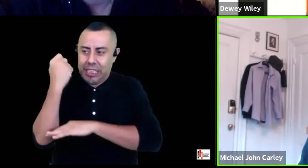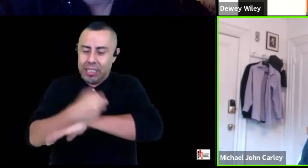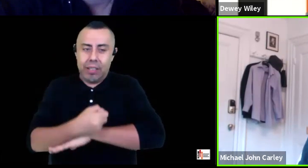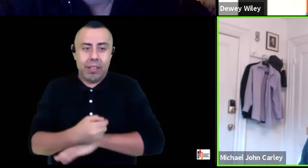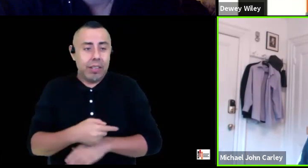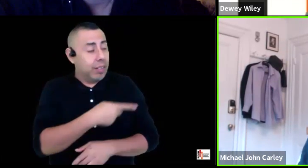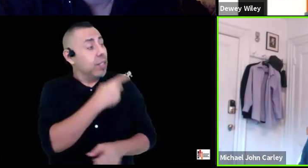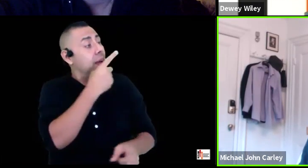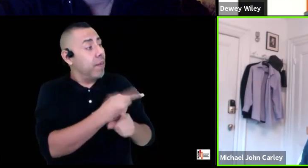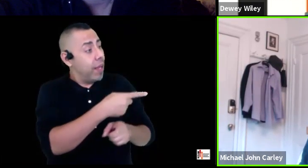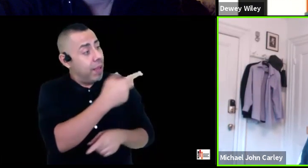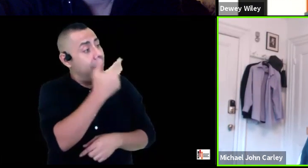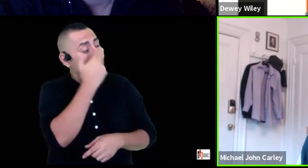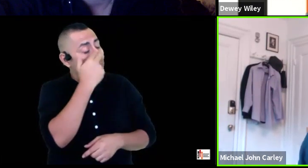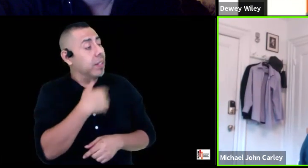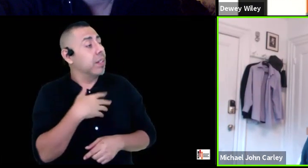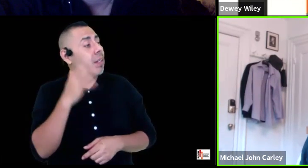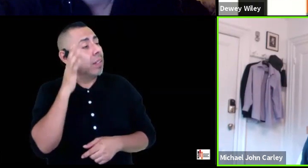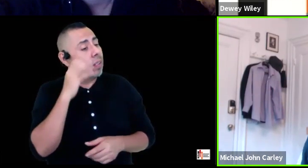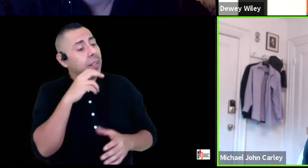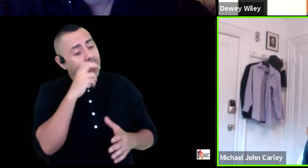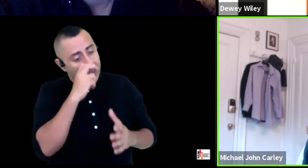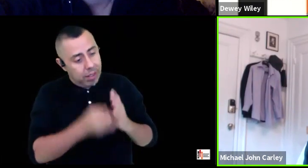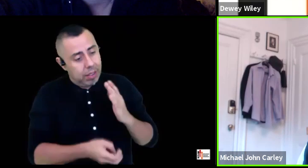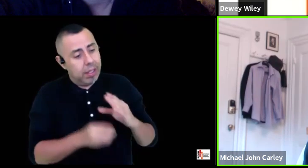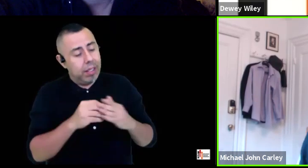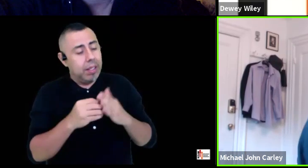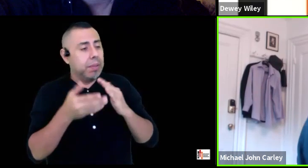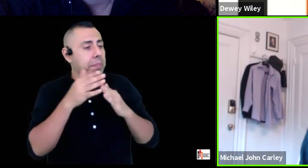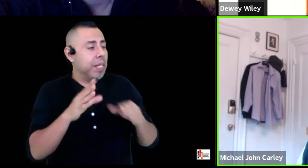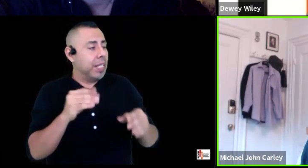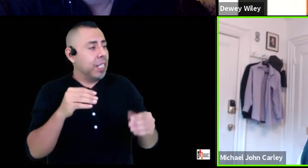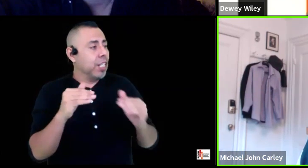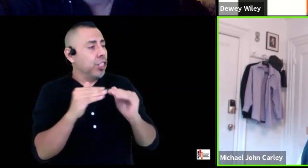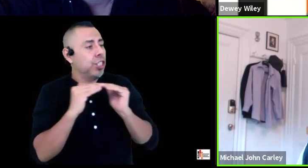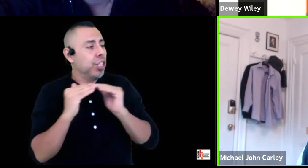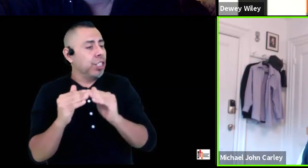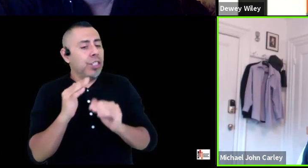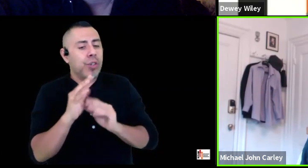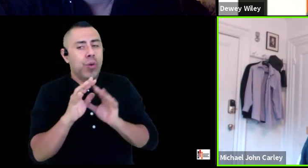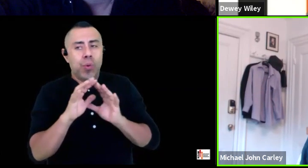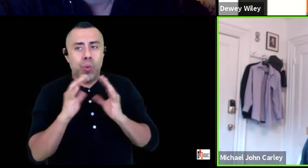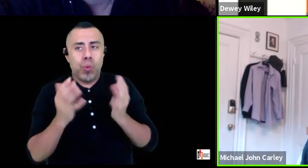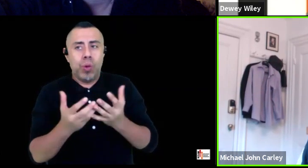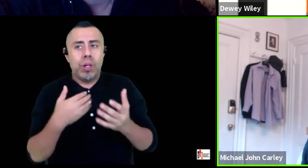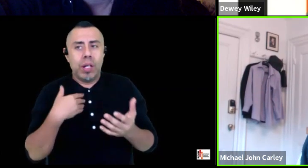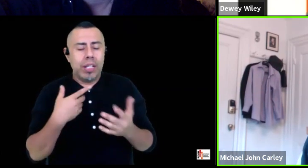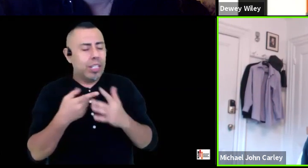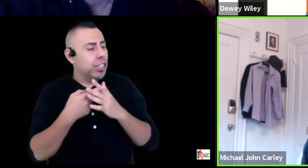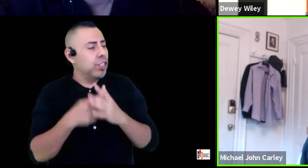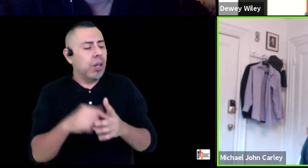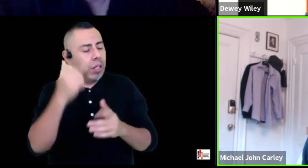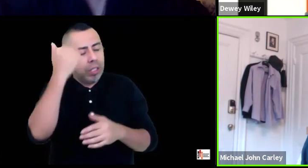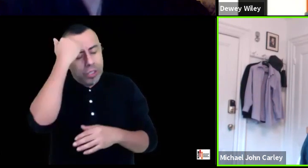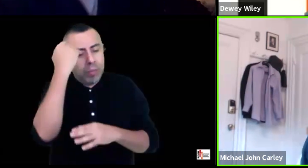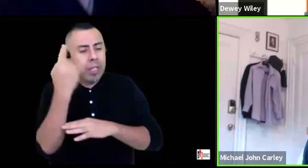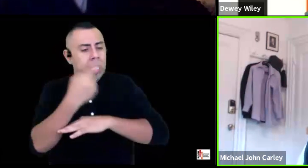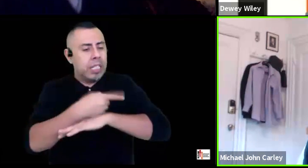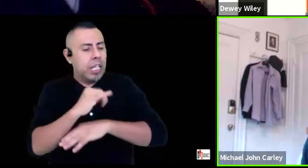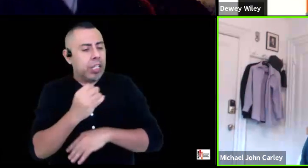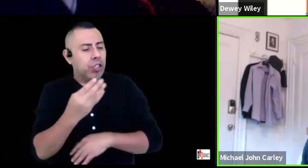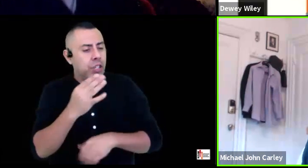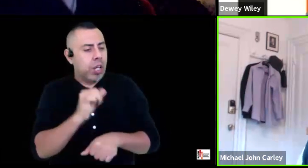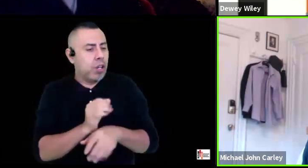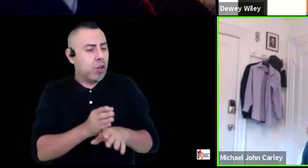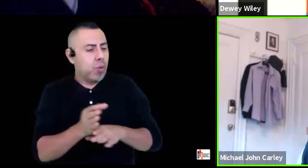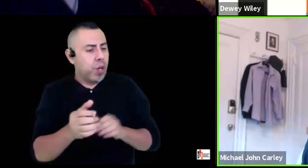world too you know and i was just starting out kind of in a in a you know a stupid day job career with them and i was noticing already that a